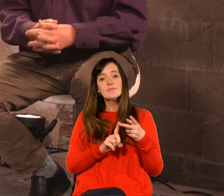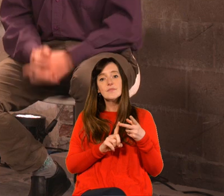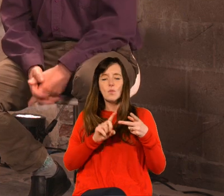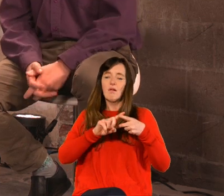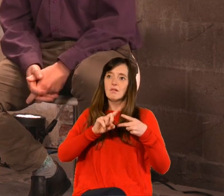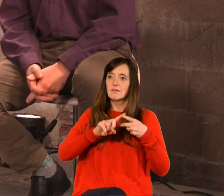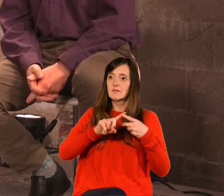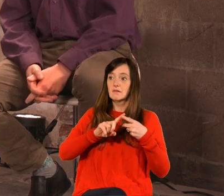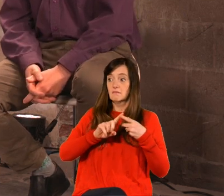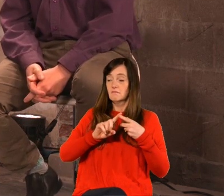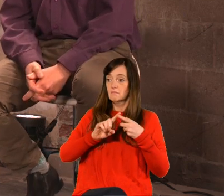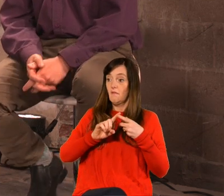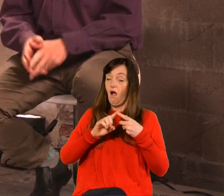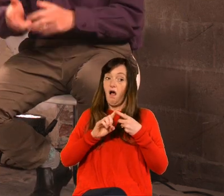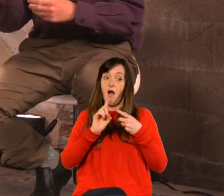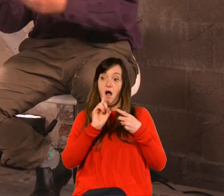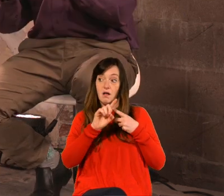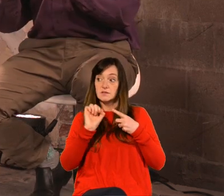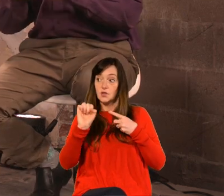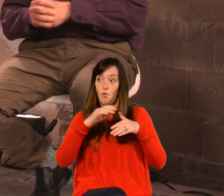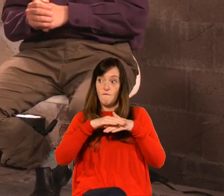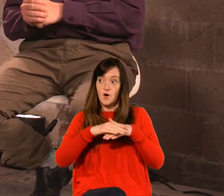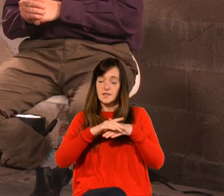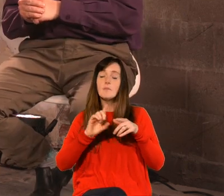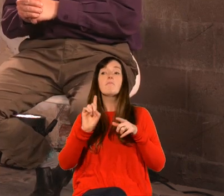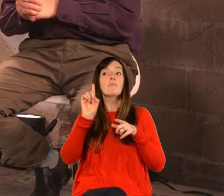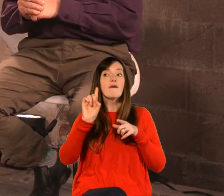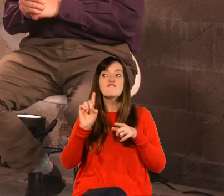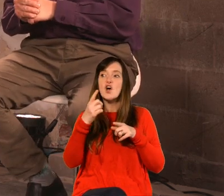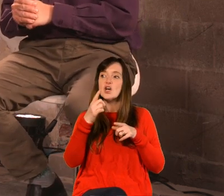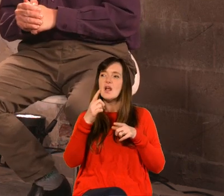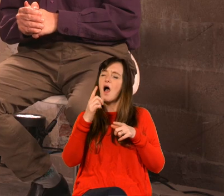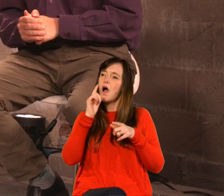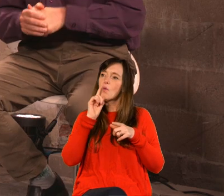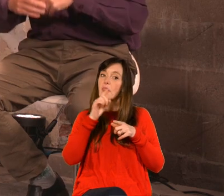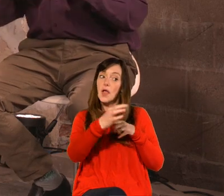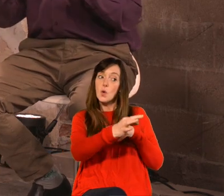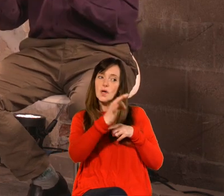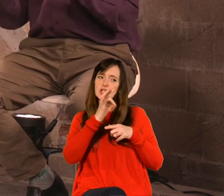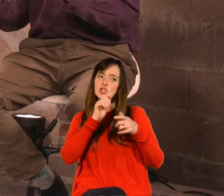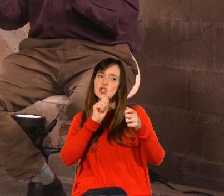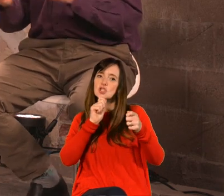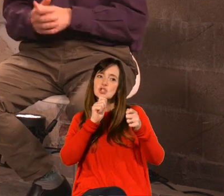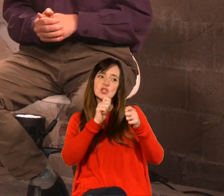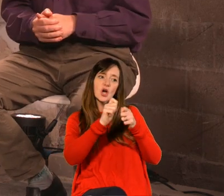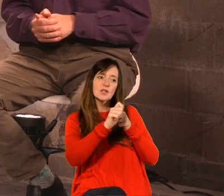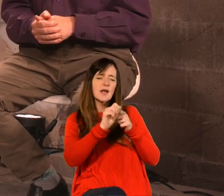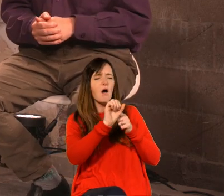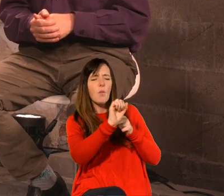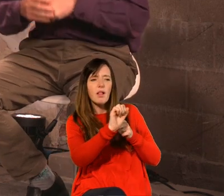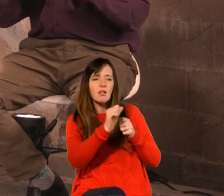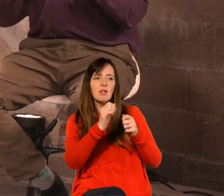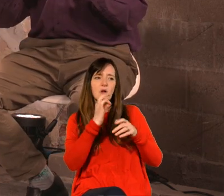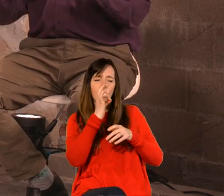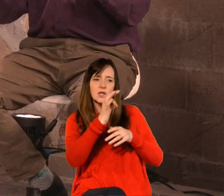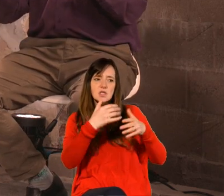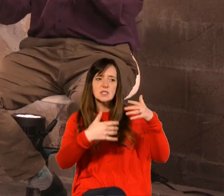things to your friends who's asking that question first thing i would do is i would gently turn that question around and so the question of suffering uh and